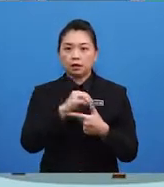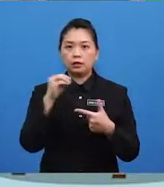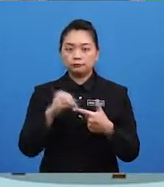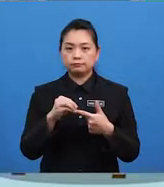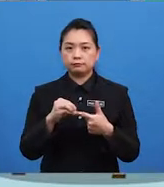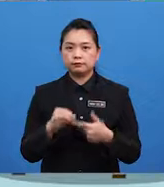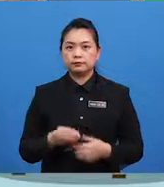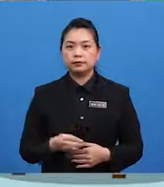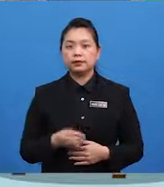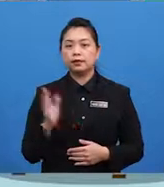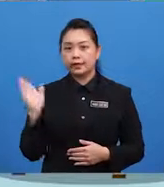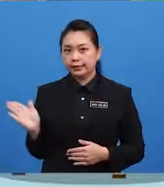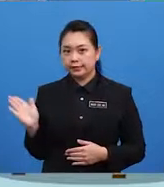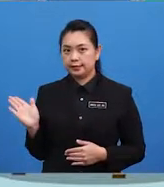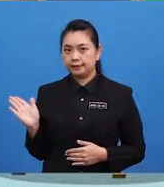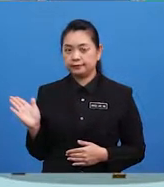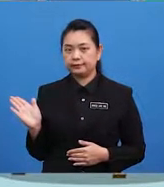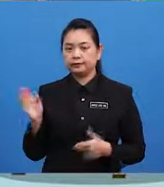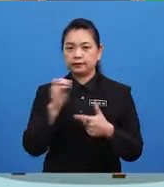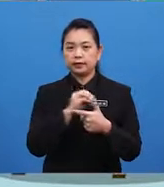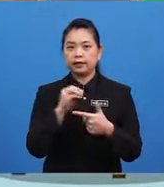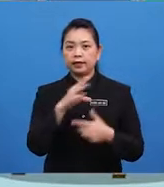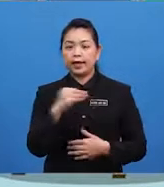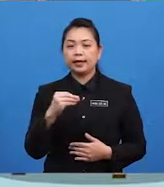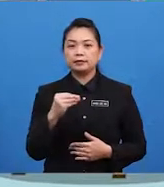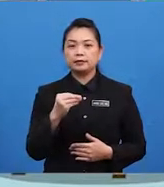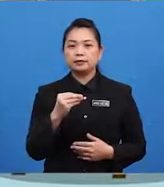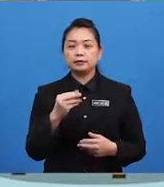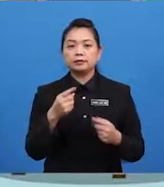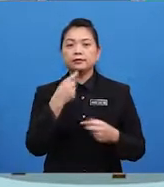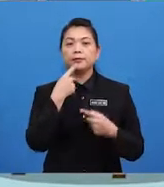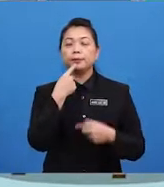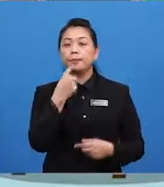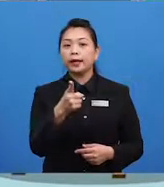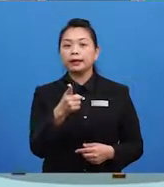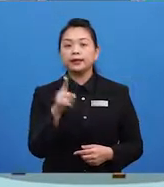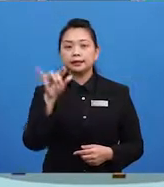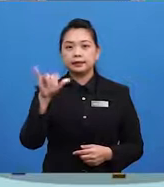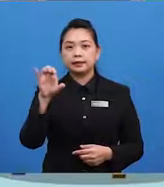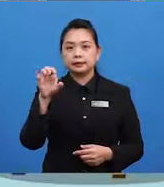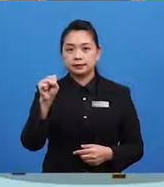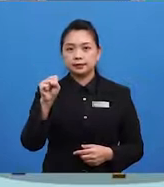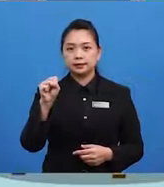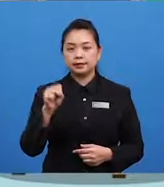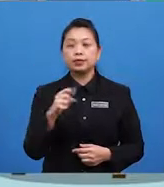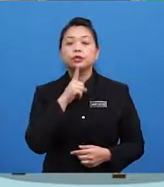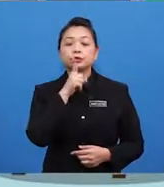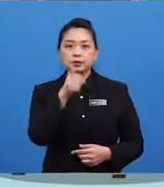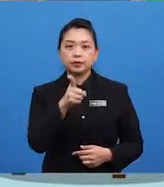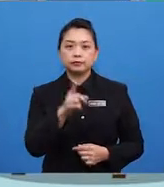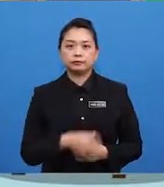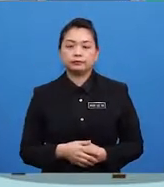a little like this and reply with yeah, yep, sure, mm-hmm sound.